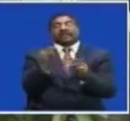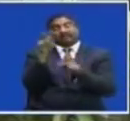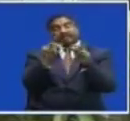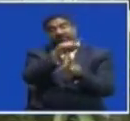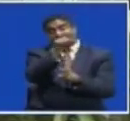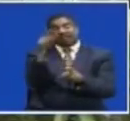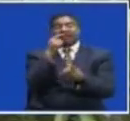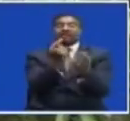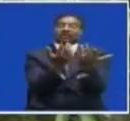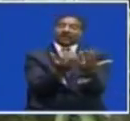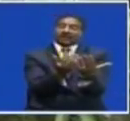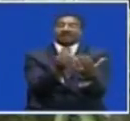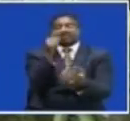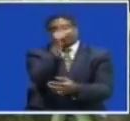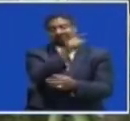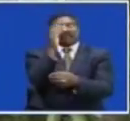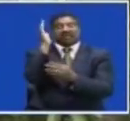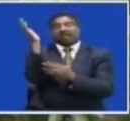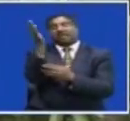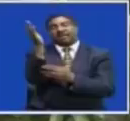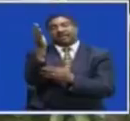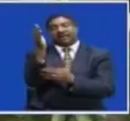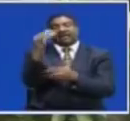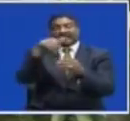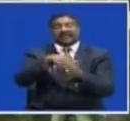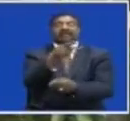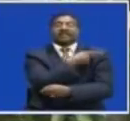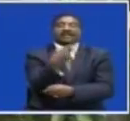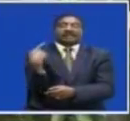for that ministerial statement which will be presented in Parliament